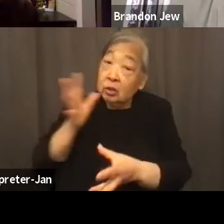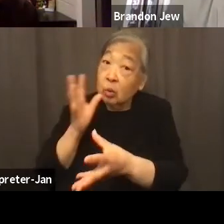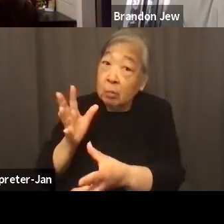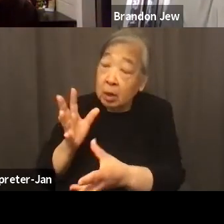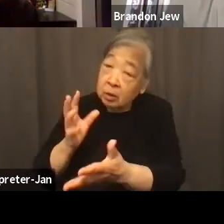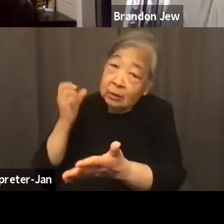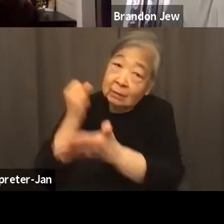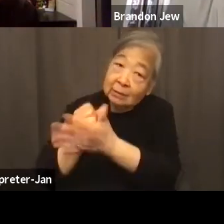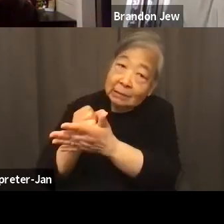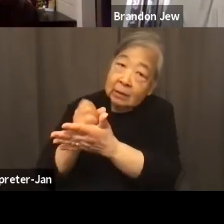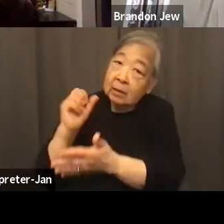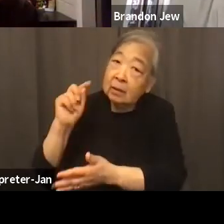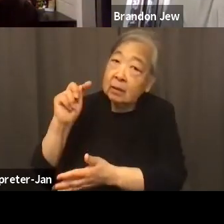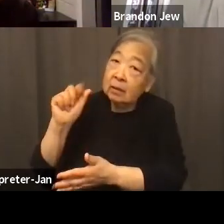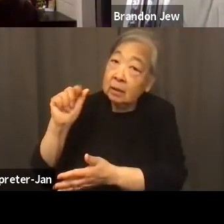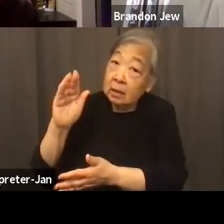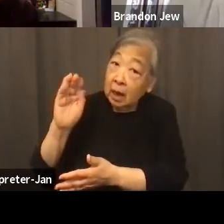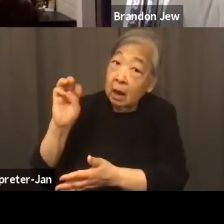are really.